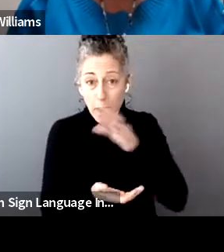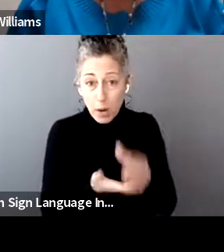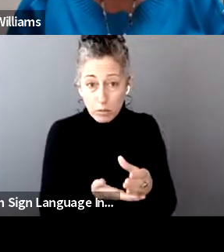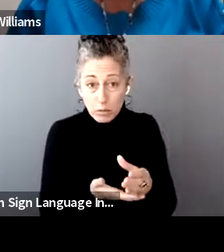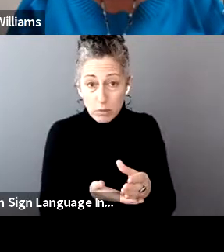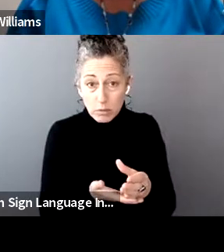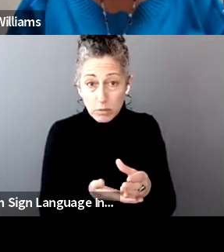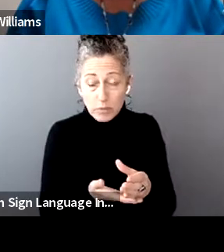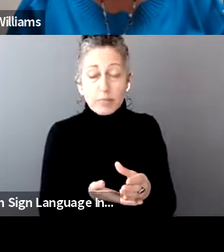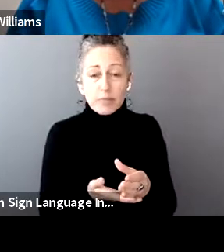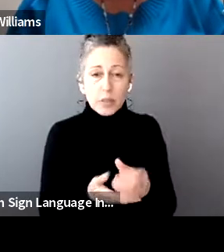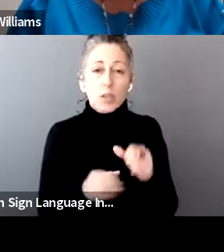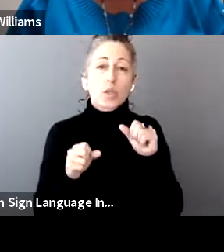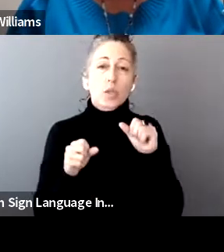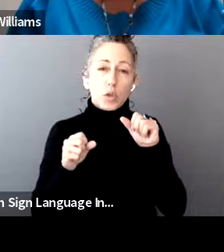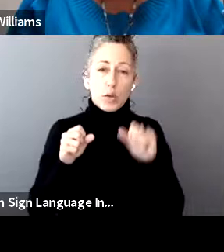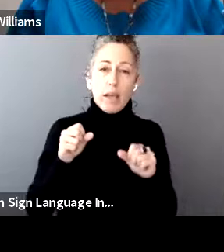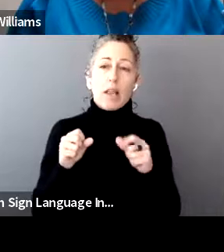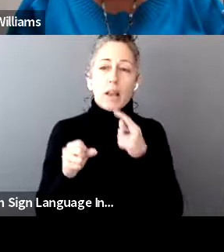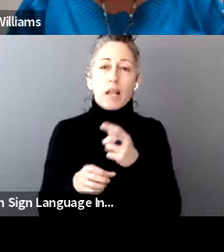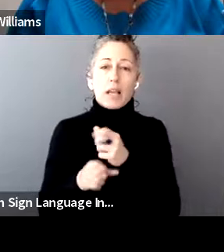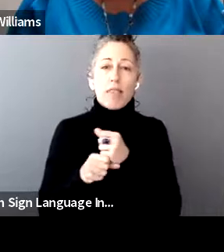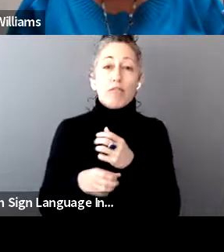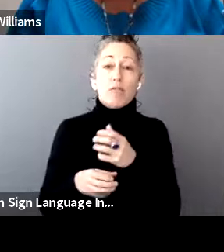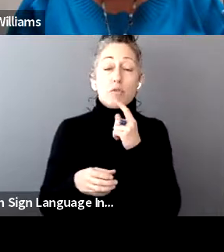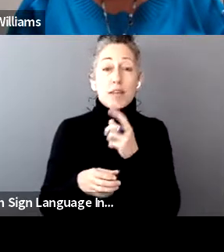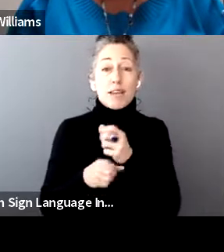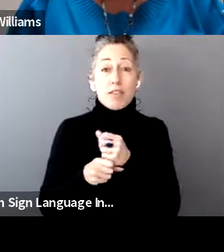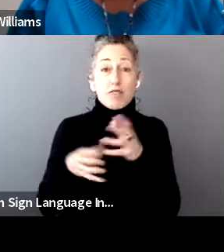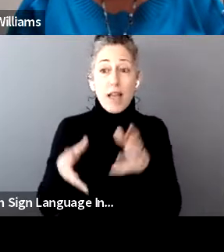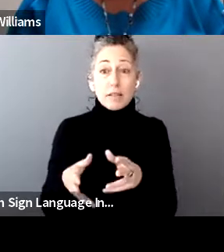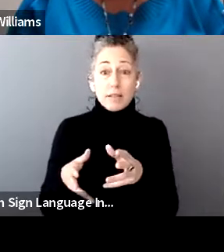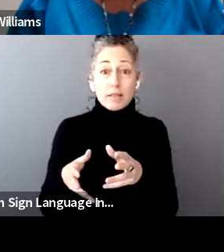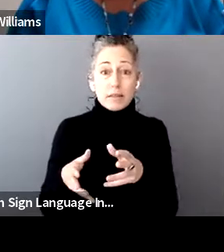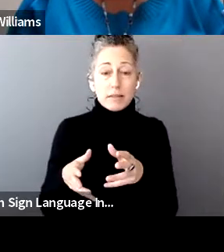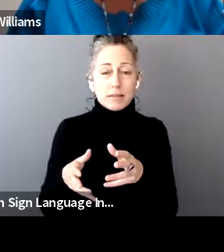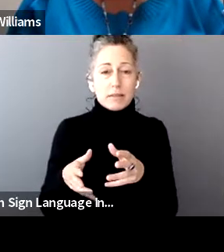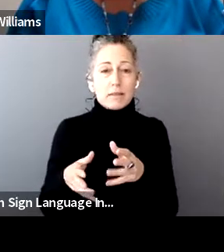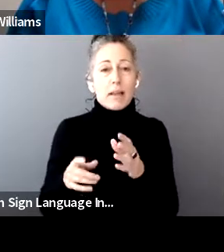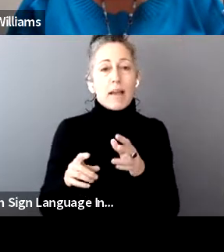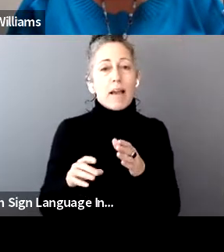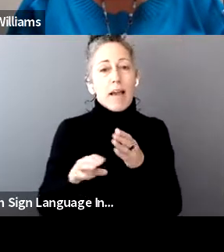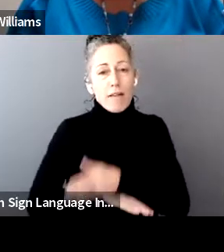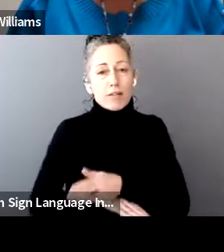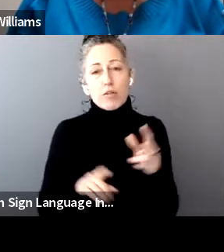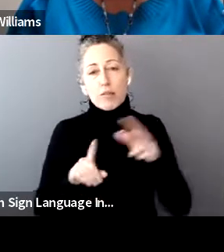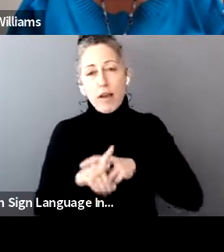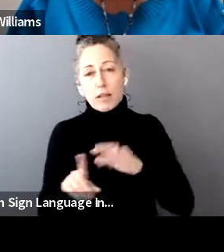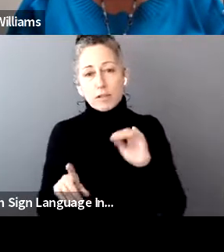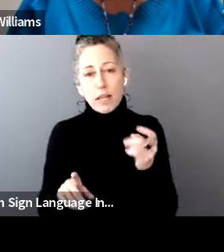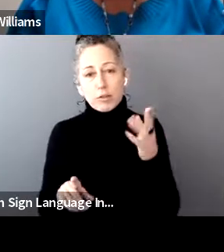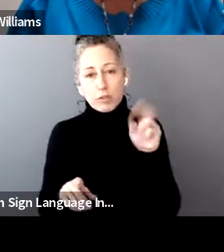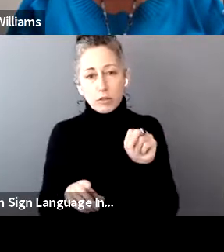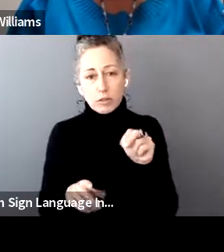can reconcile that when you file your 2020 tax return to get the remaining amount. Another good